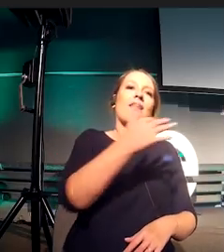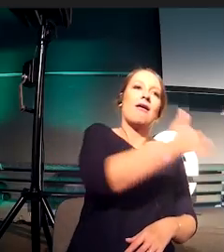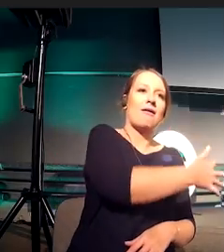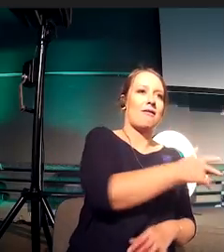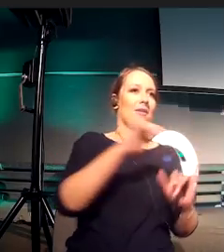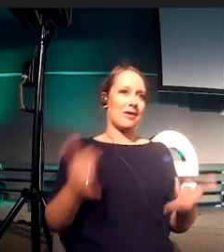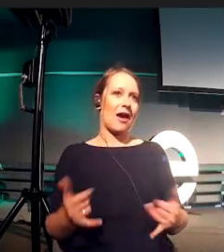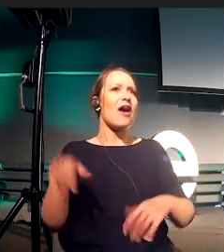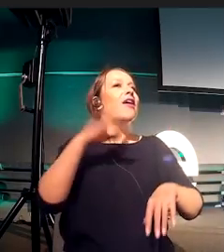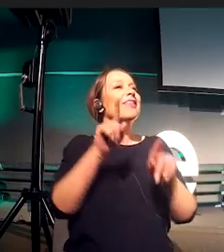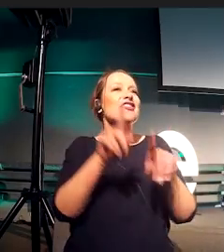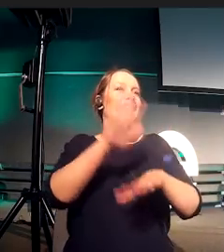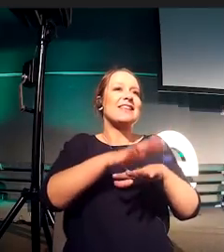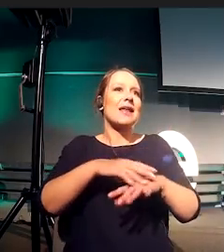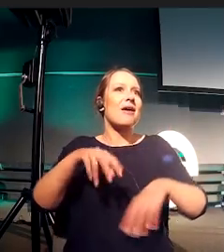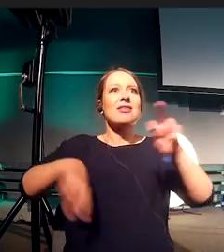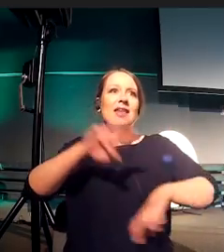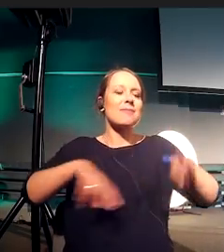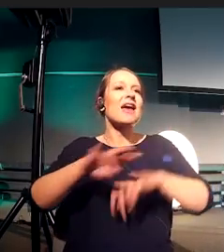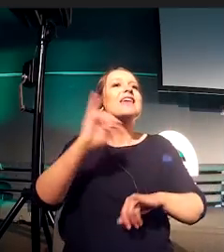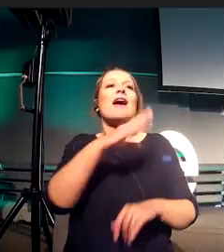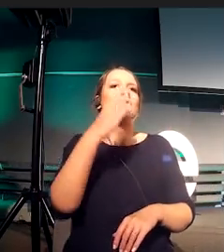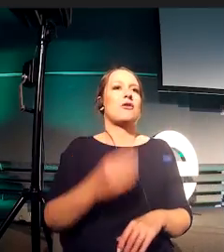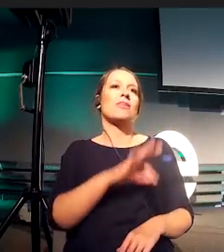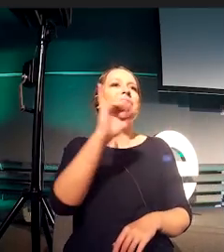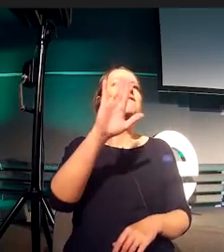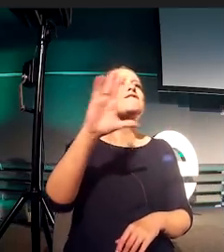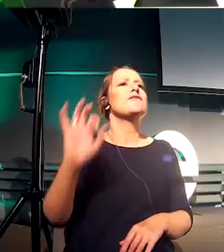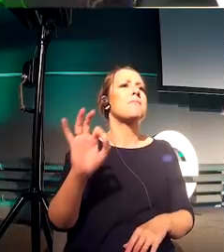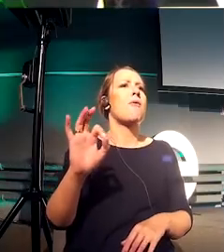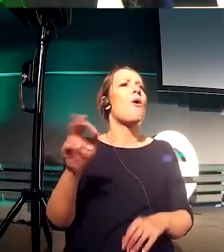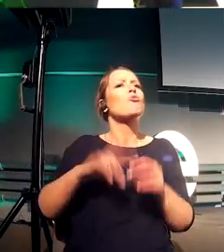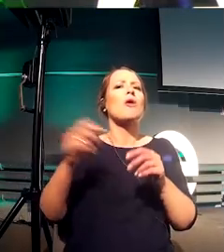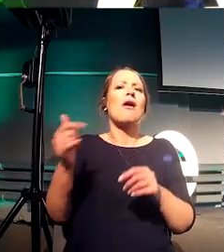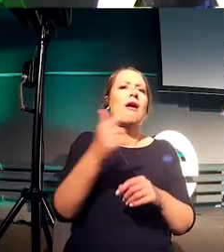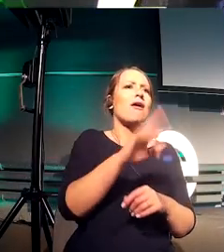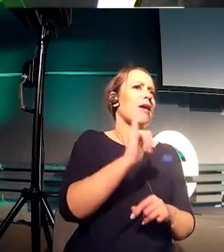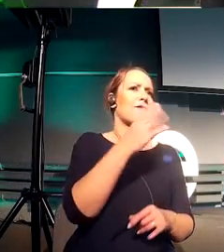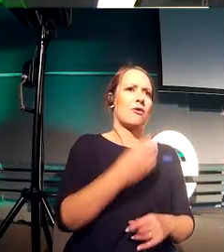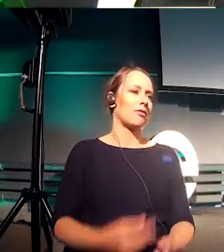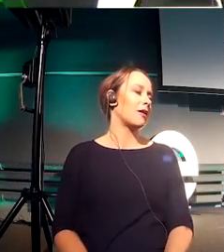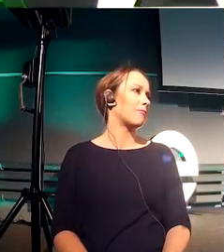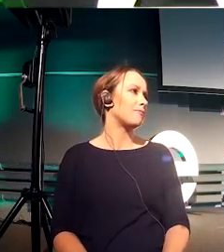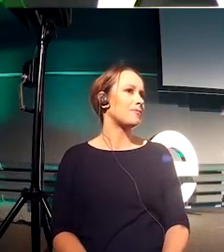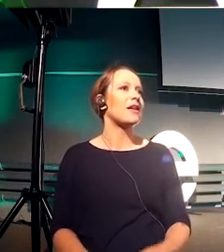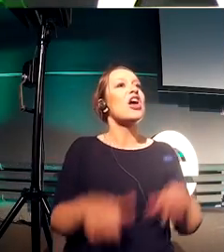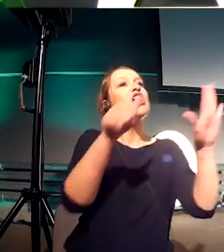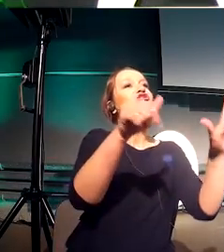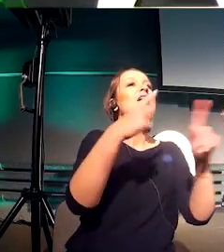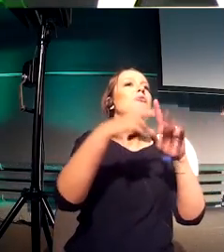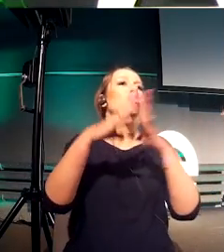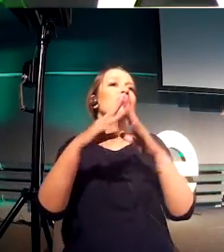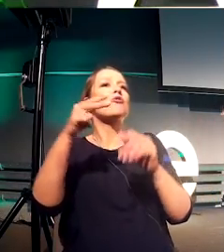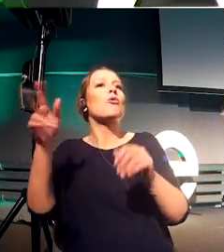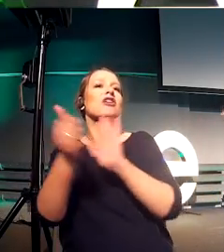same way as the two numbers are the sum of the next one up. So 6 plus 10 is 16. 10 plus